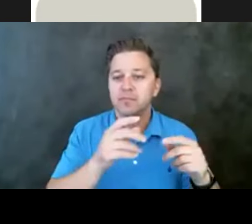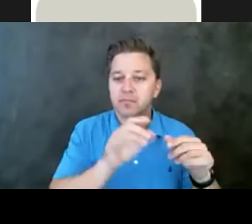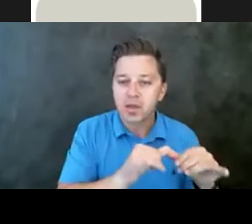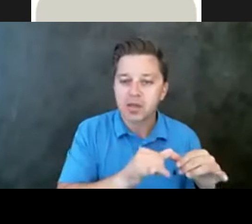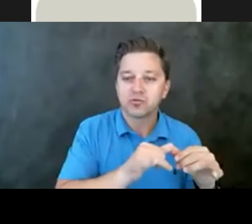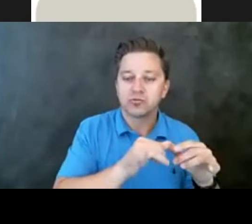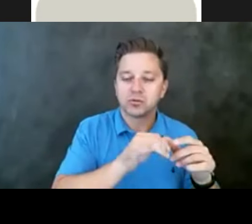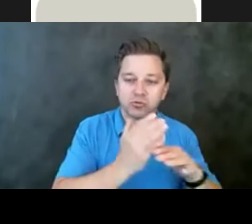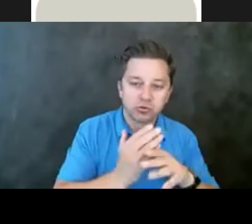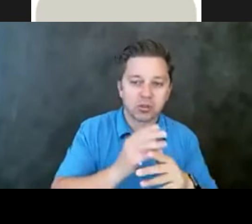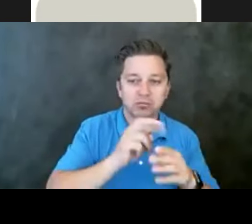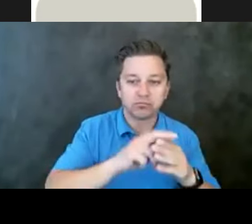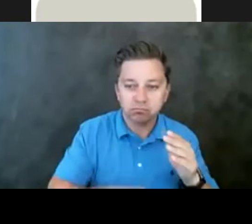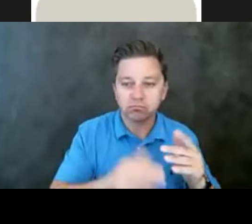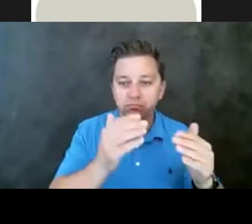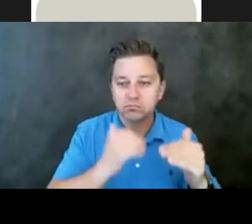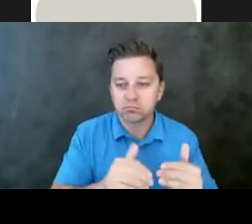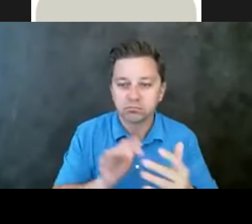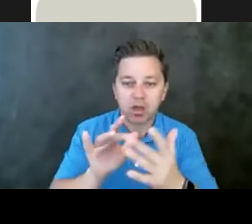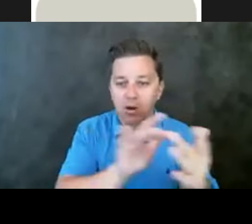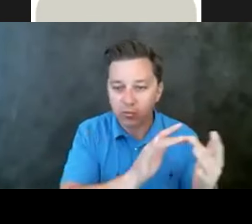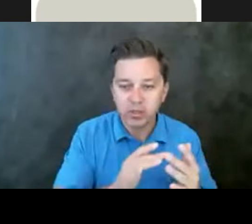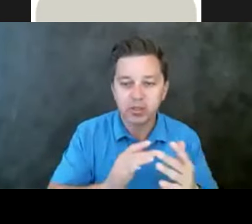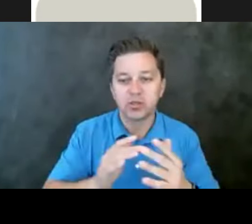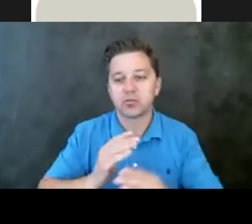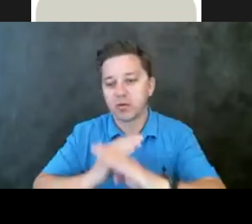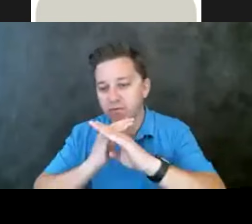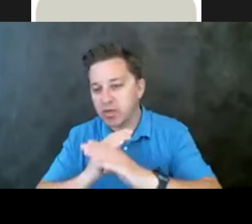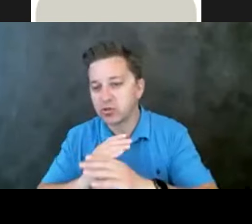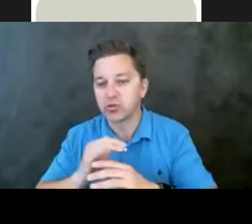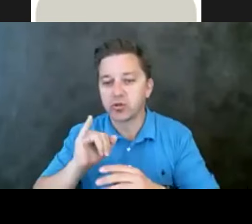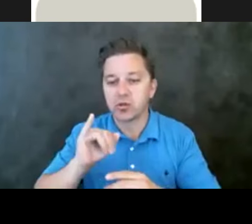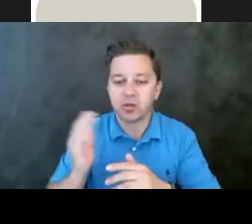upstream focus, prevention, intervention, and postvention.